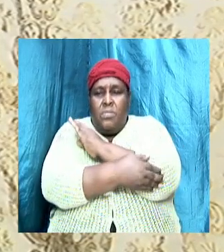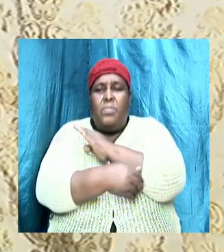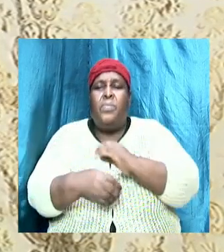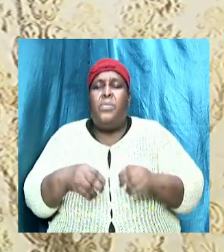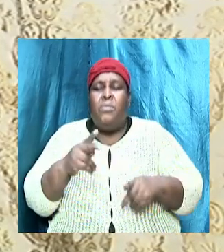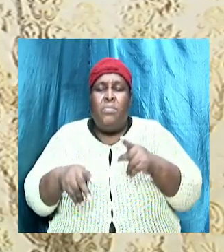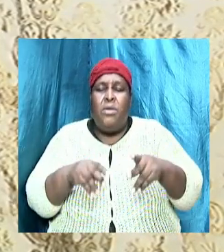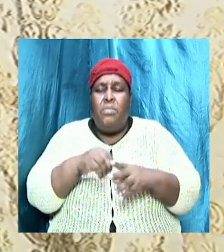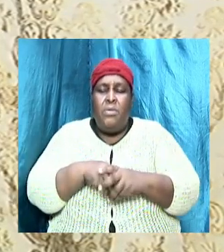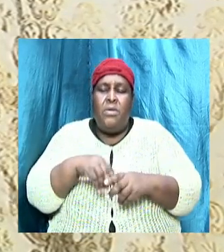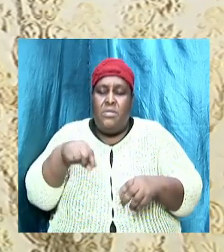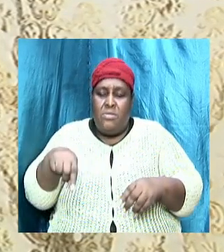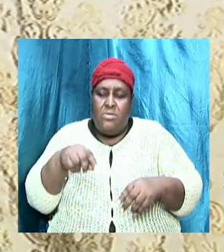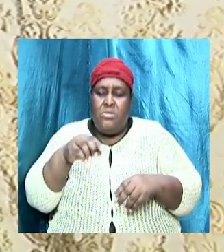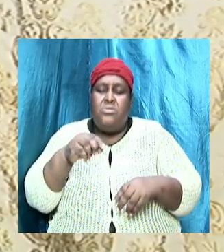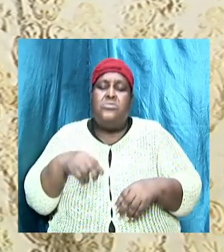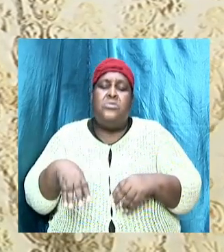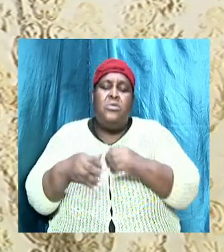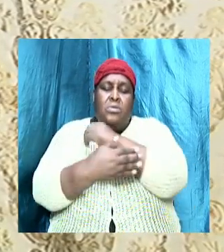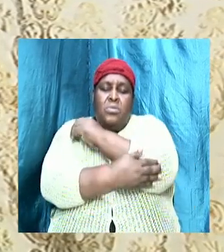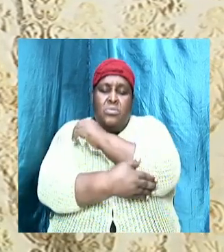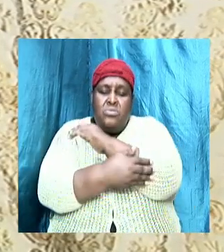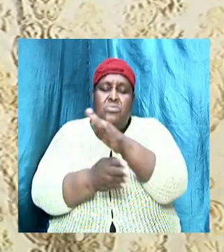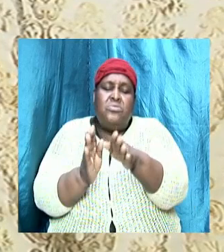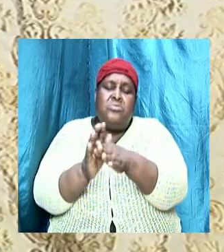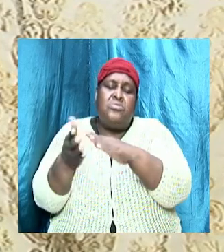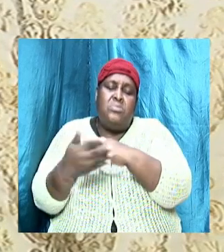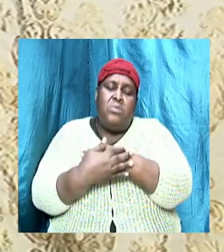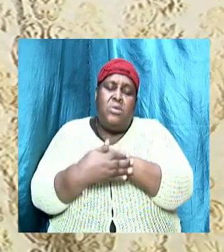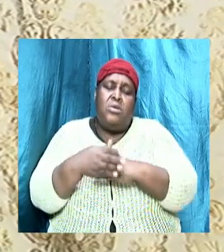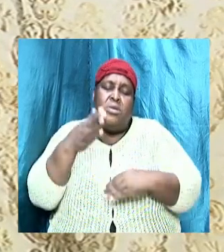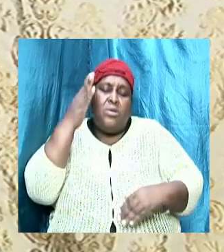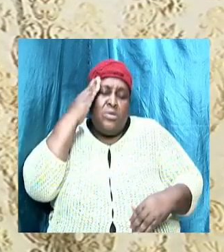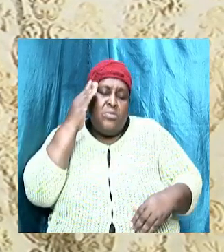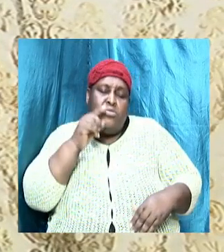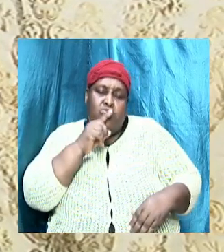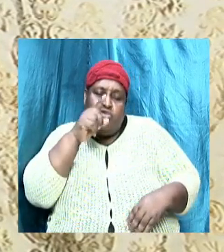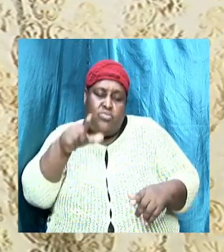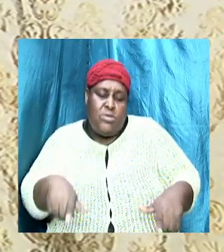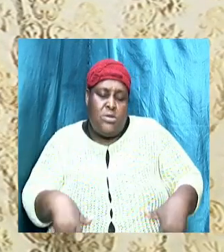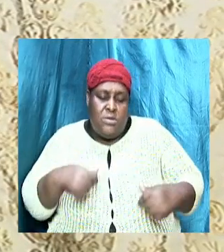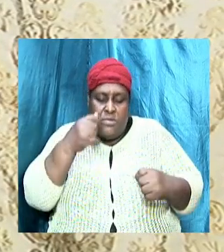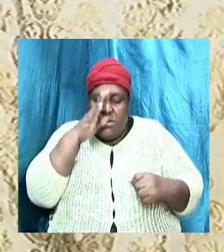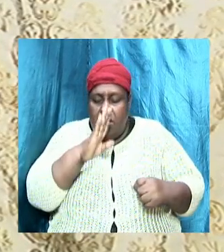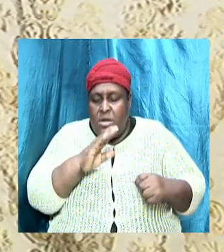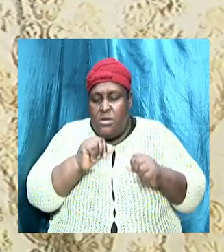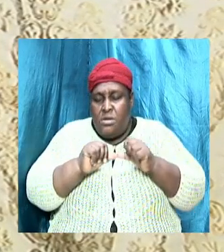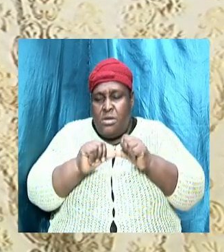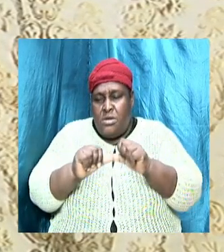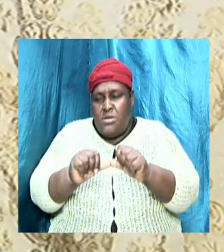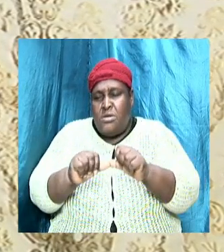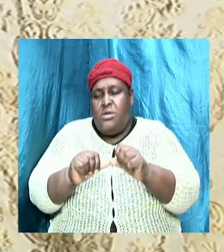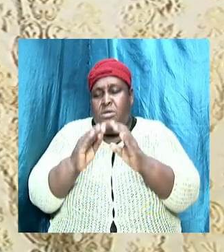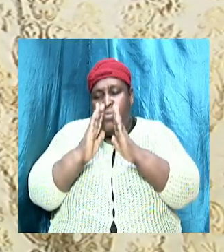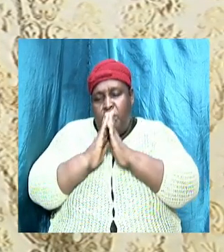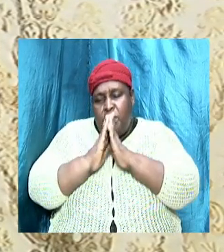the true and living God. And I believe that we should continue to pray, continue to, you know, talk to God